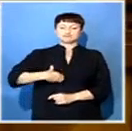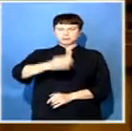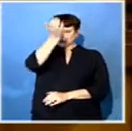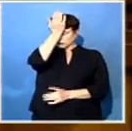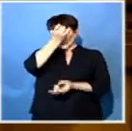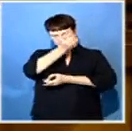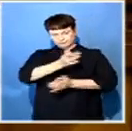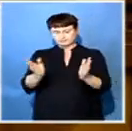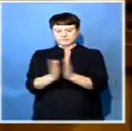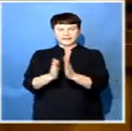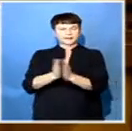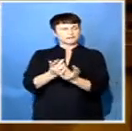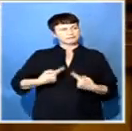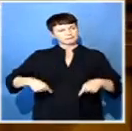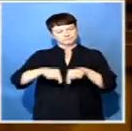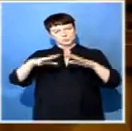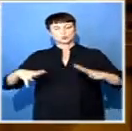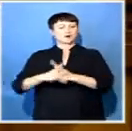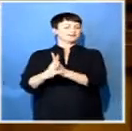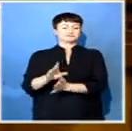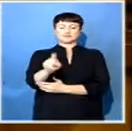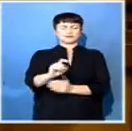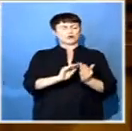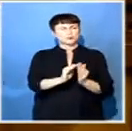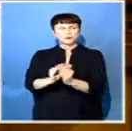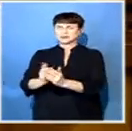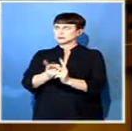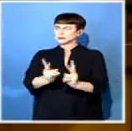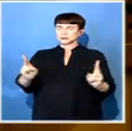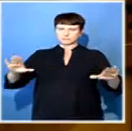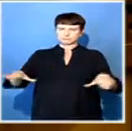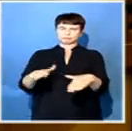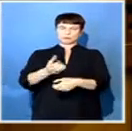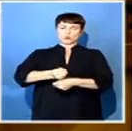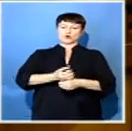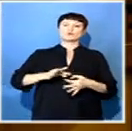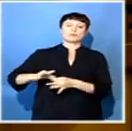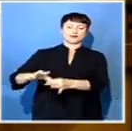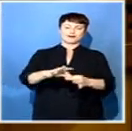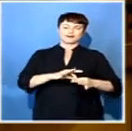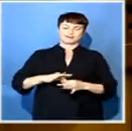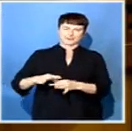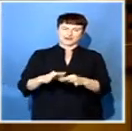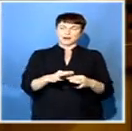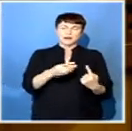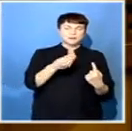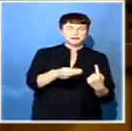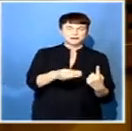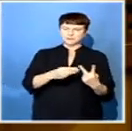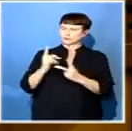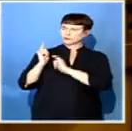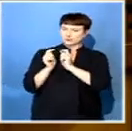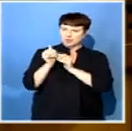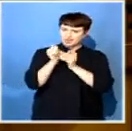need to unite as communities in all sectors, from business, traditional